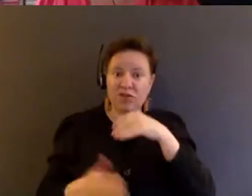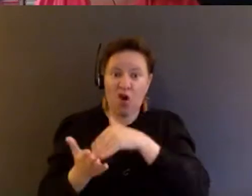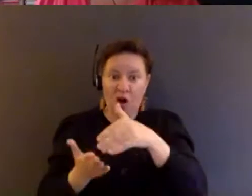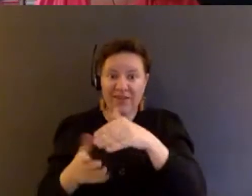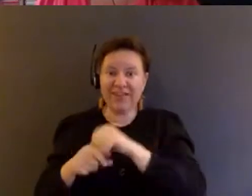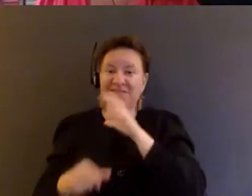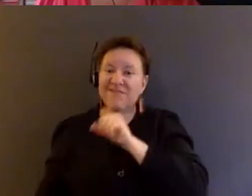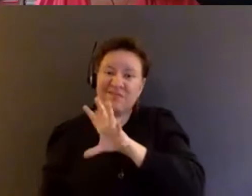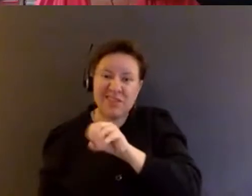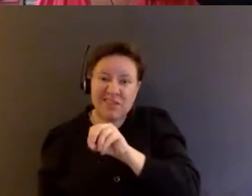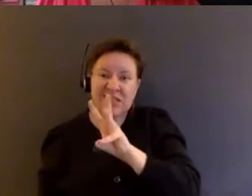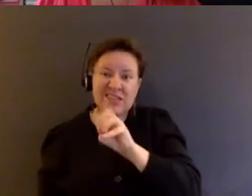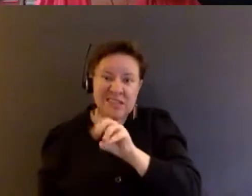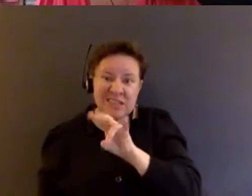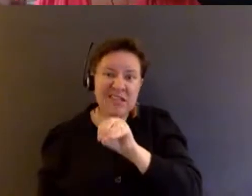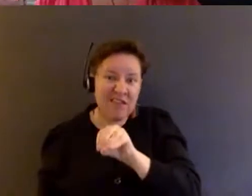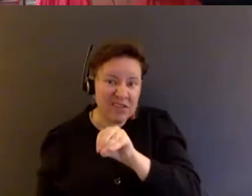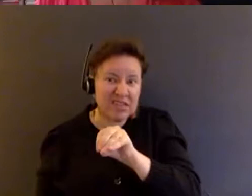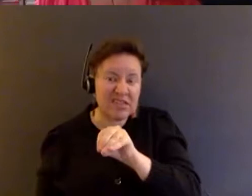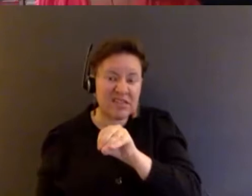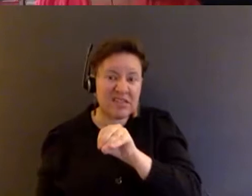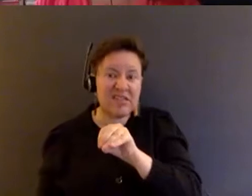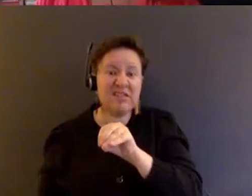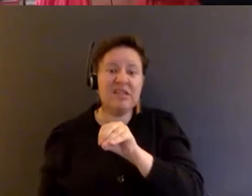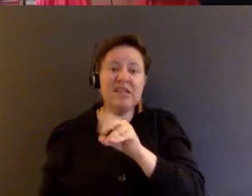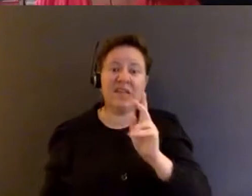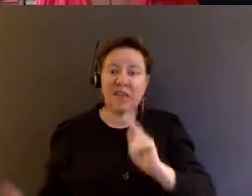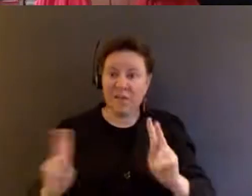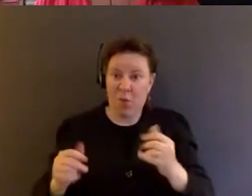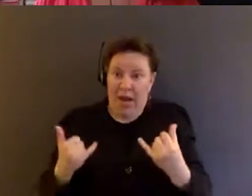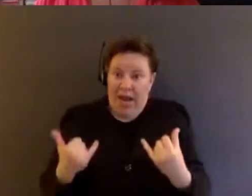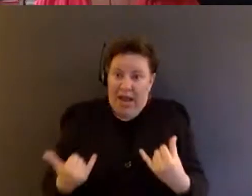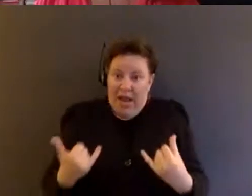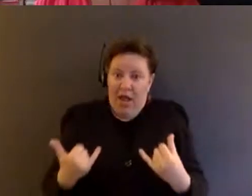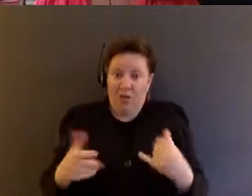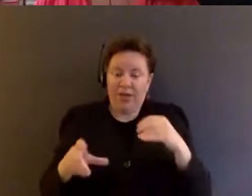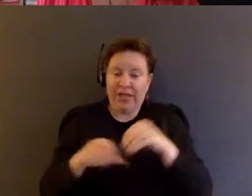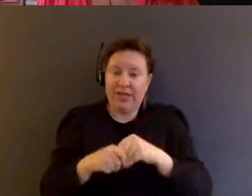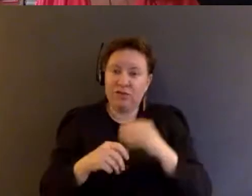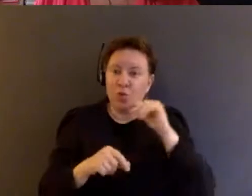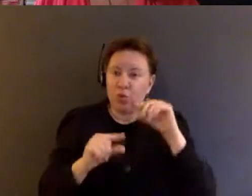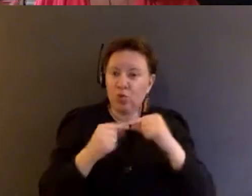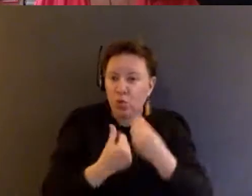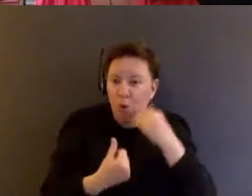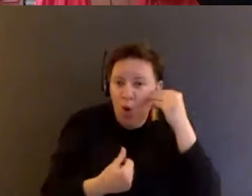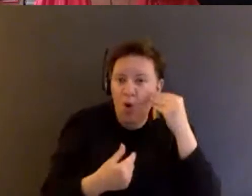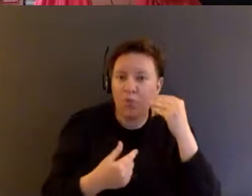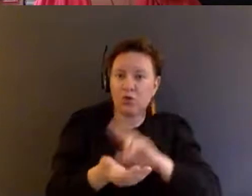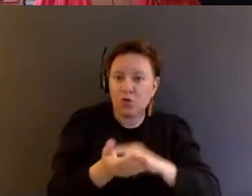50s, 60s, 70s. The people who are now in congregate facilities for people with IDD are aging.